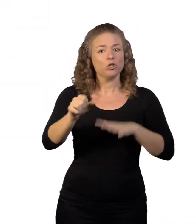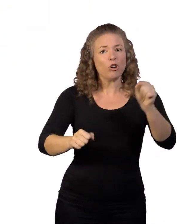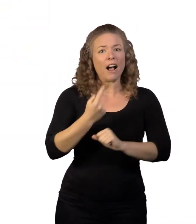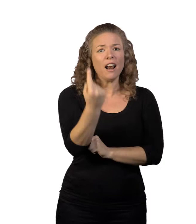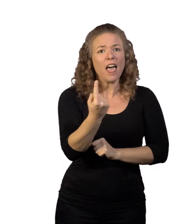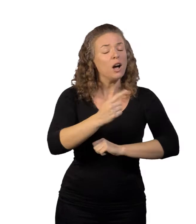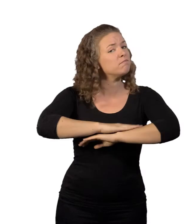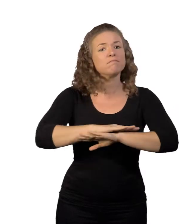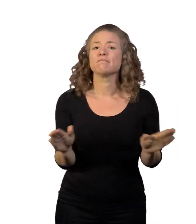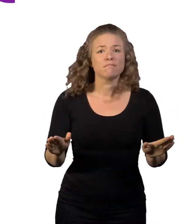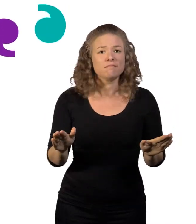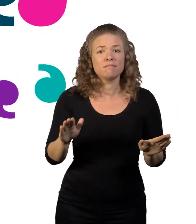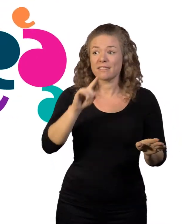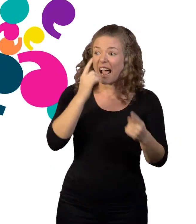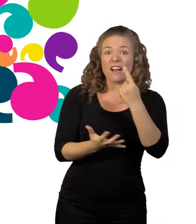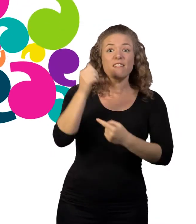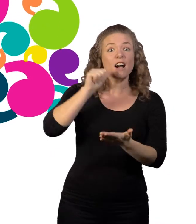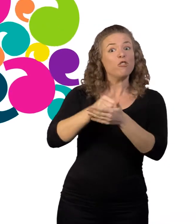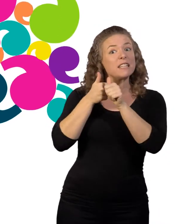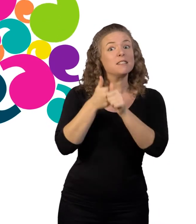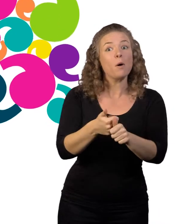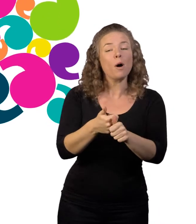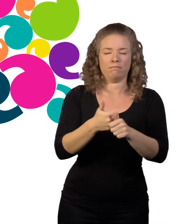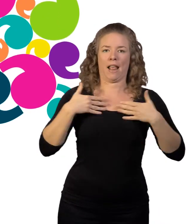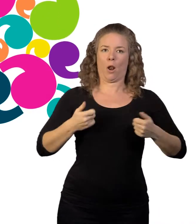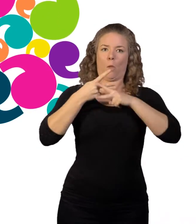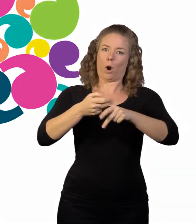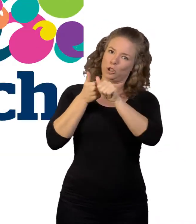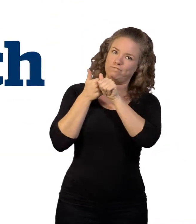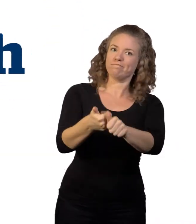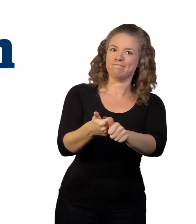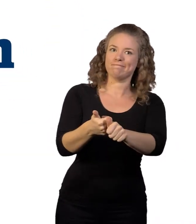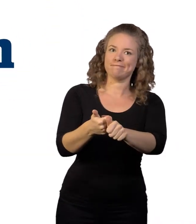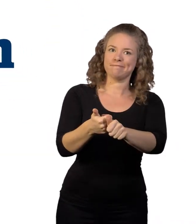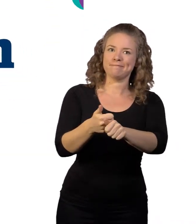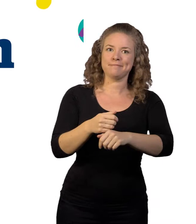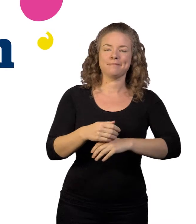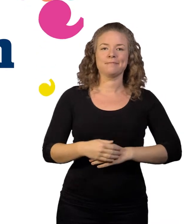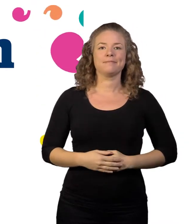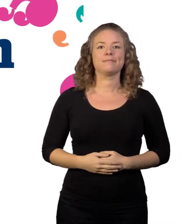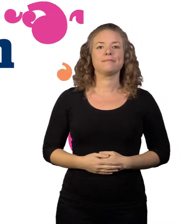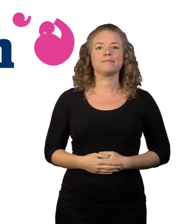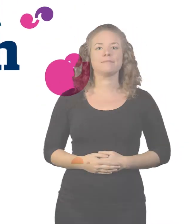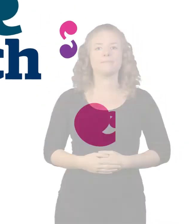does. Don't struggle alone. If you can't find the right support, Health Watch is here for you.